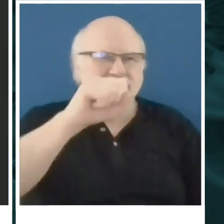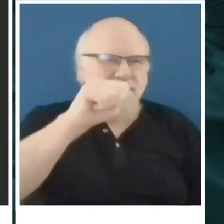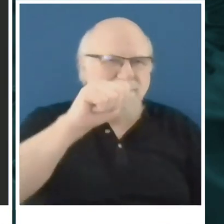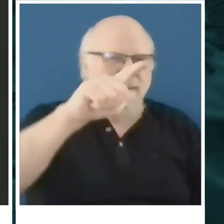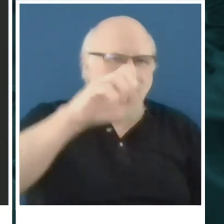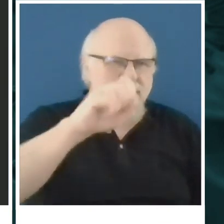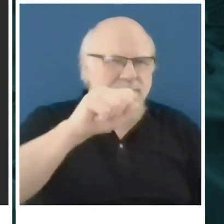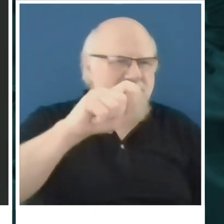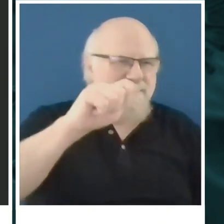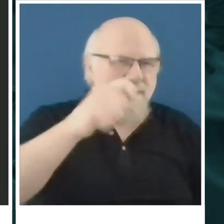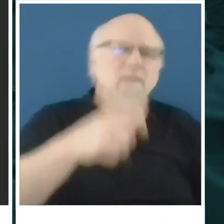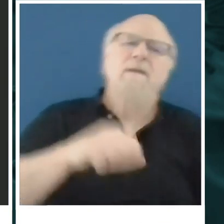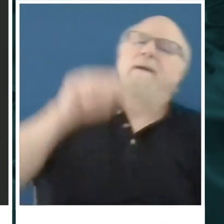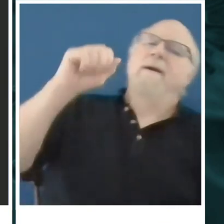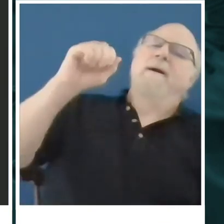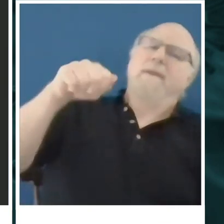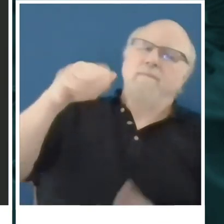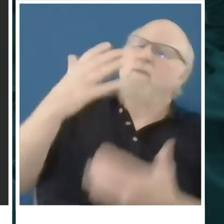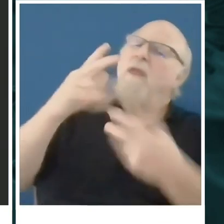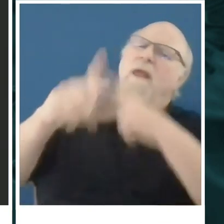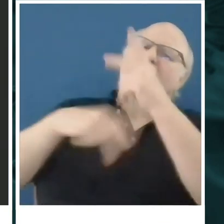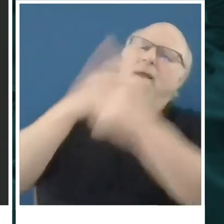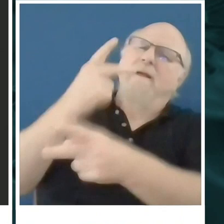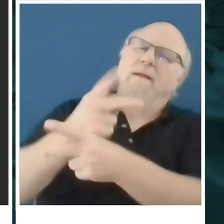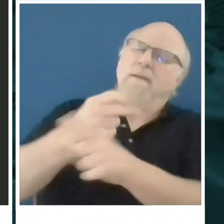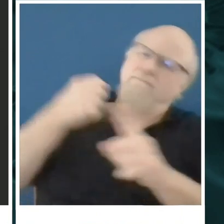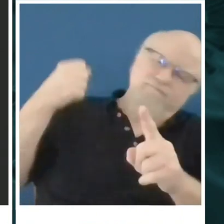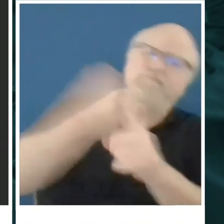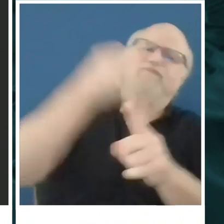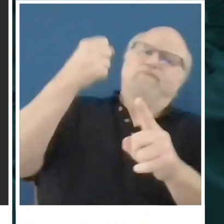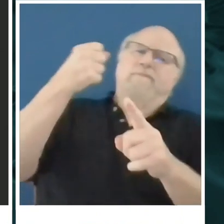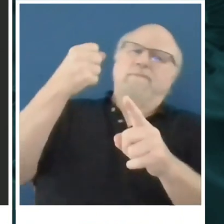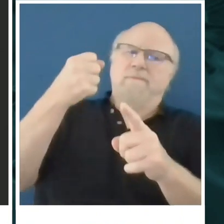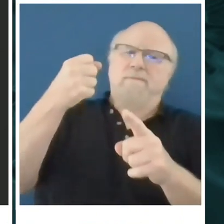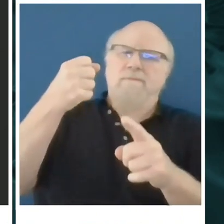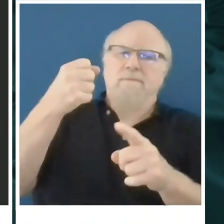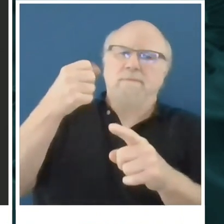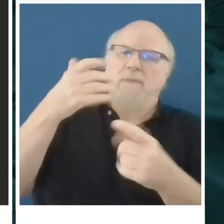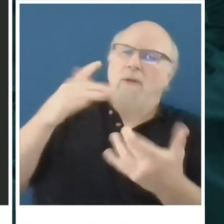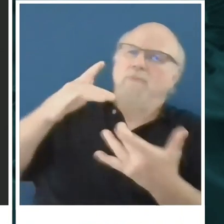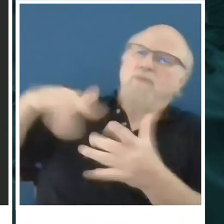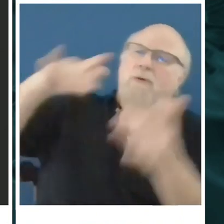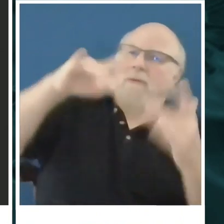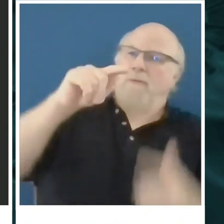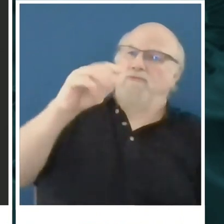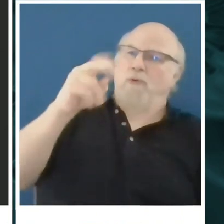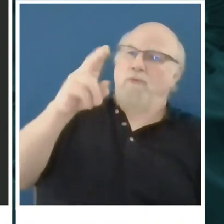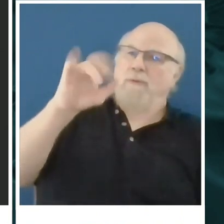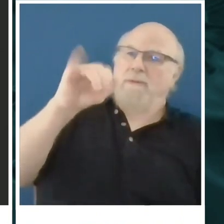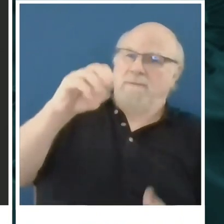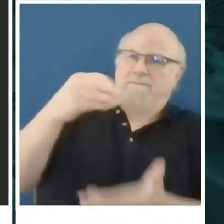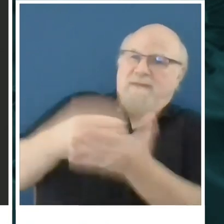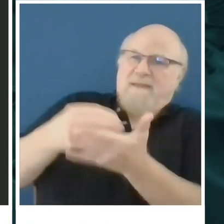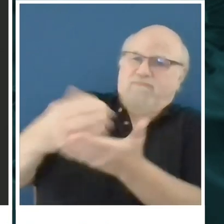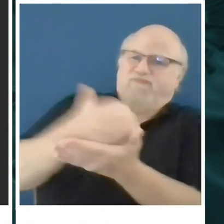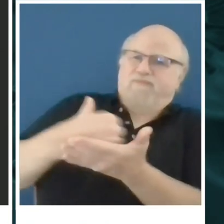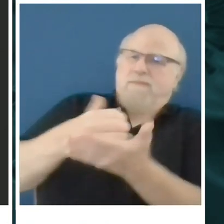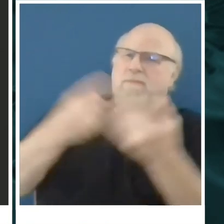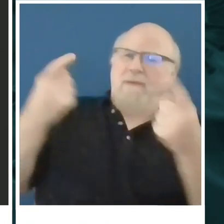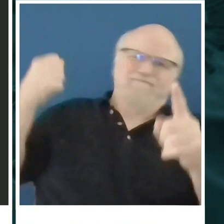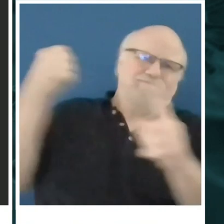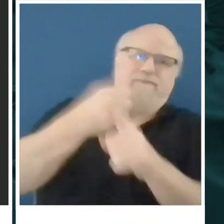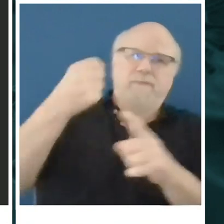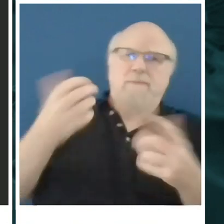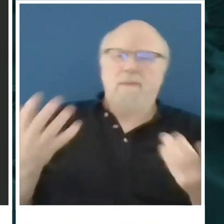What kind of hit did we get from sales tax and tourism tax? Like how much year over year are we down one